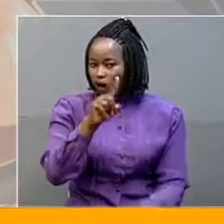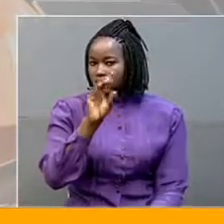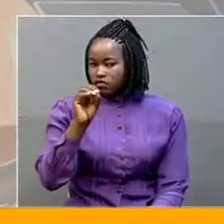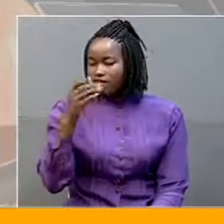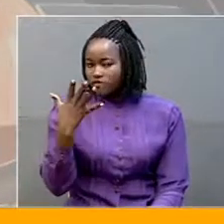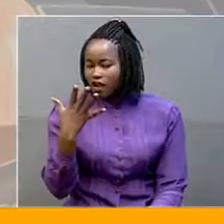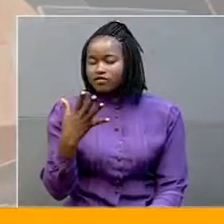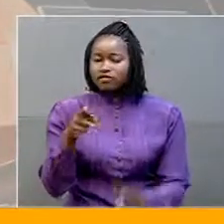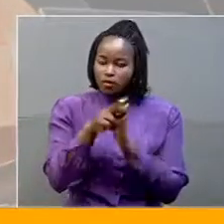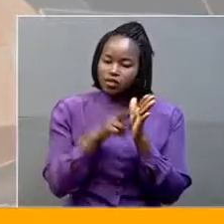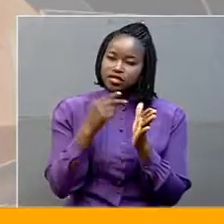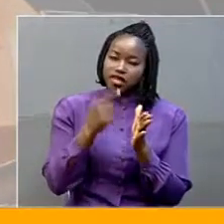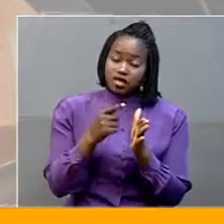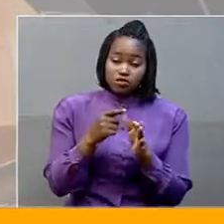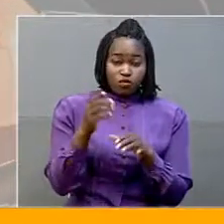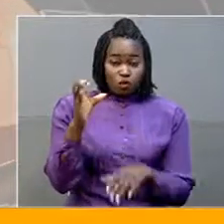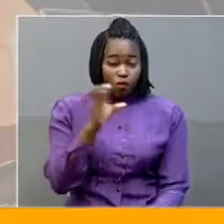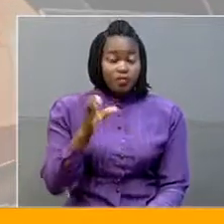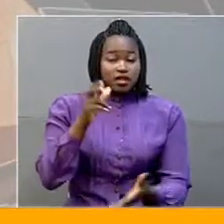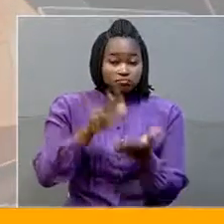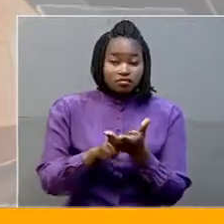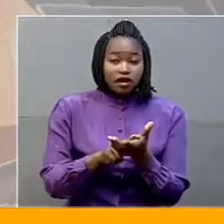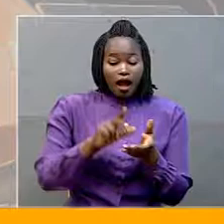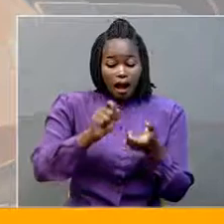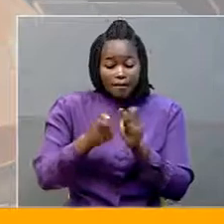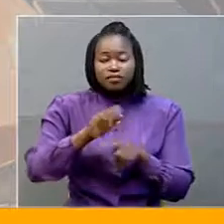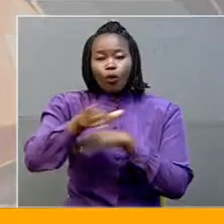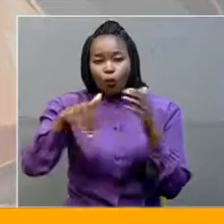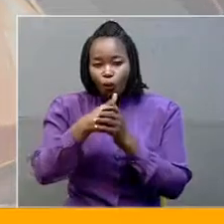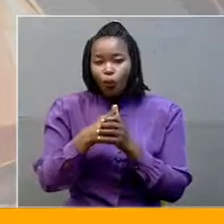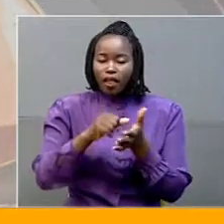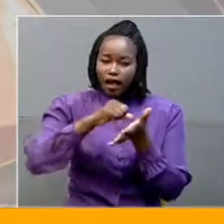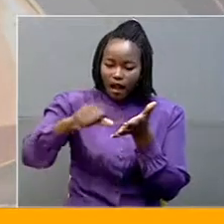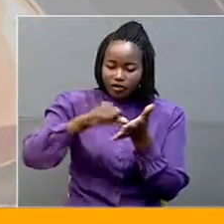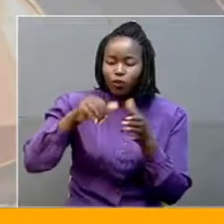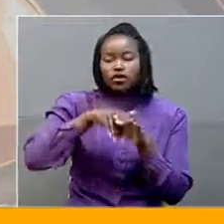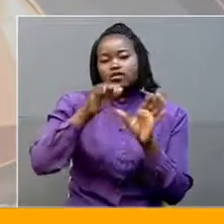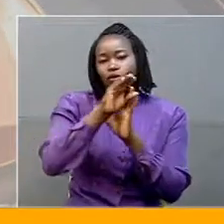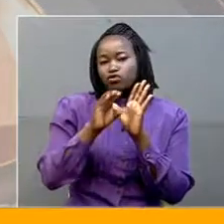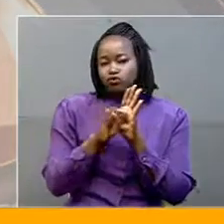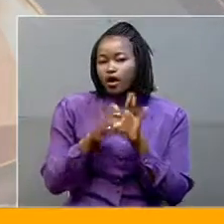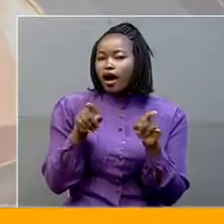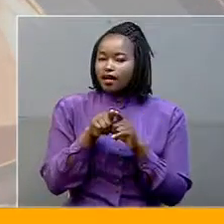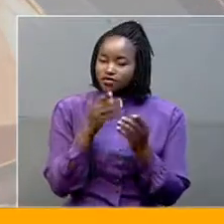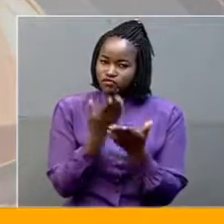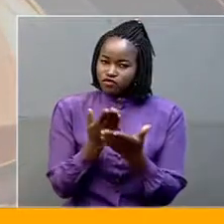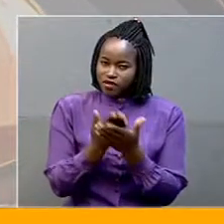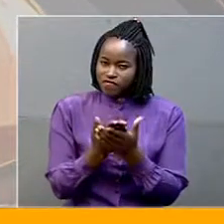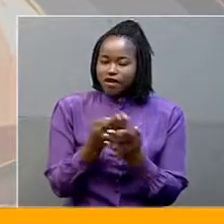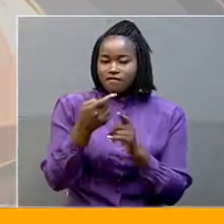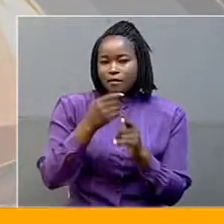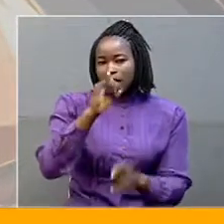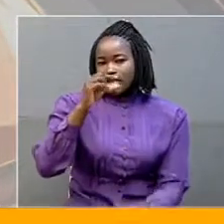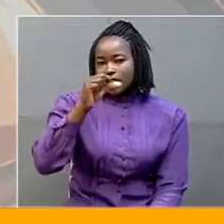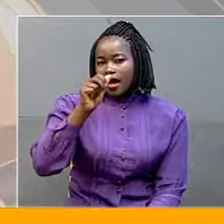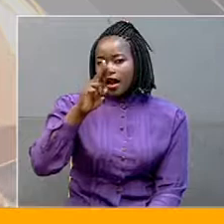committee recommends that the amendment of all articles in the Constitution as proposed by Igara West Member